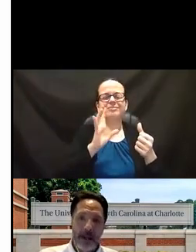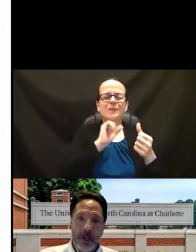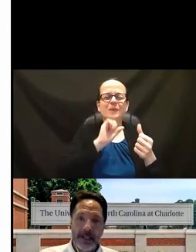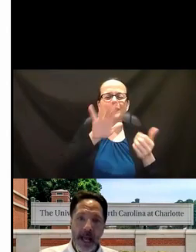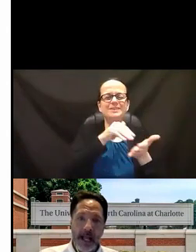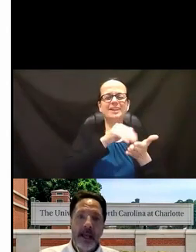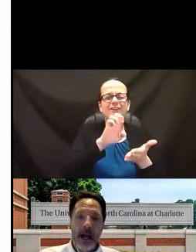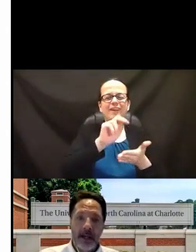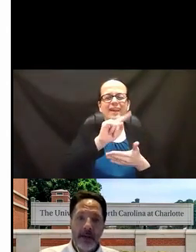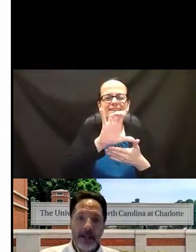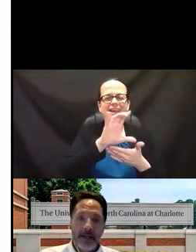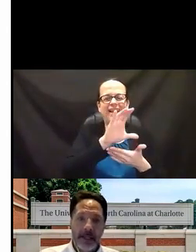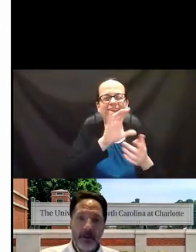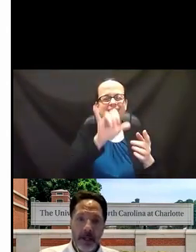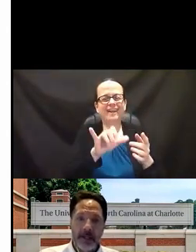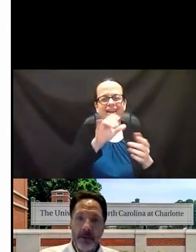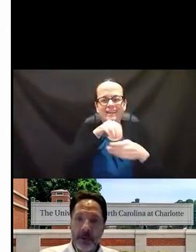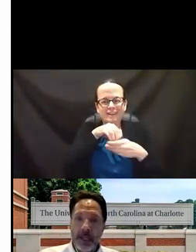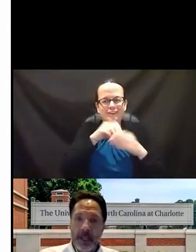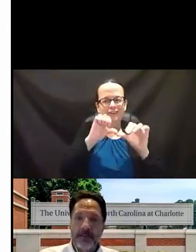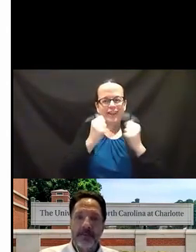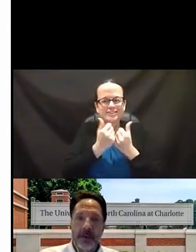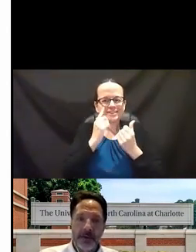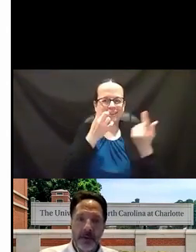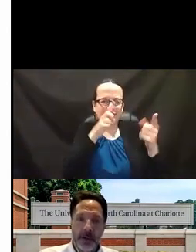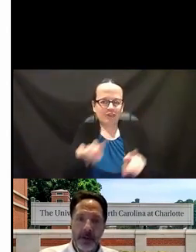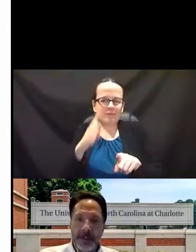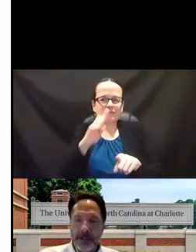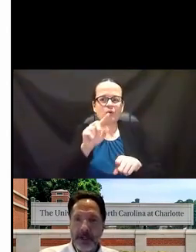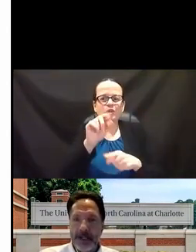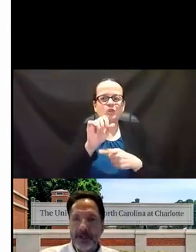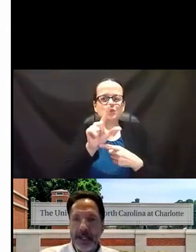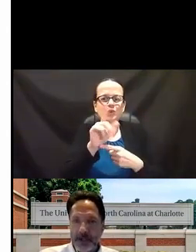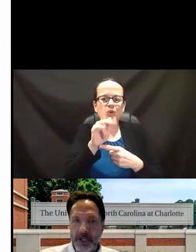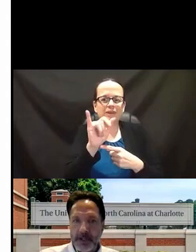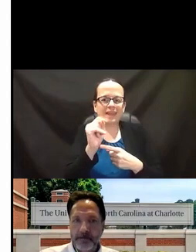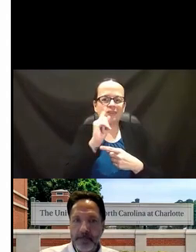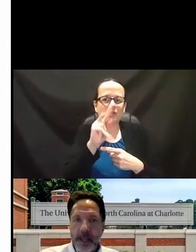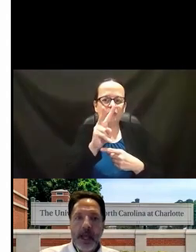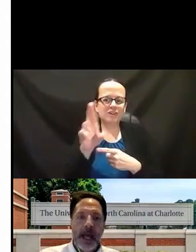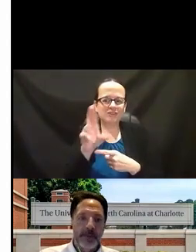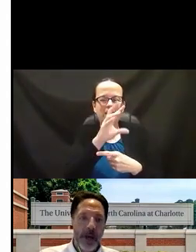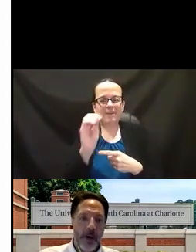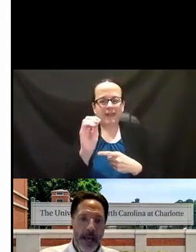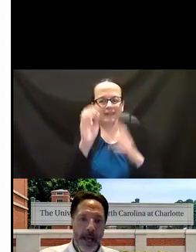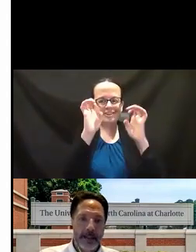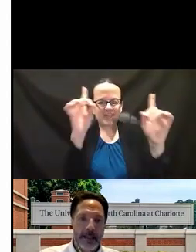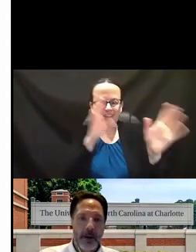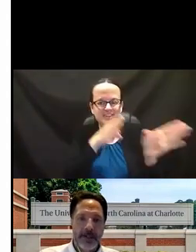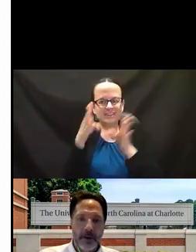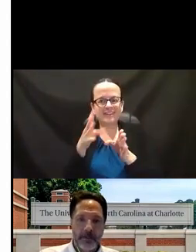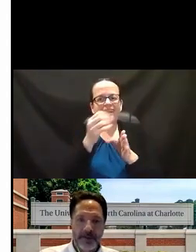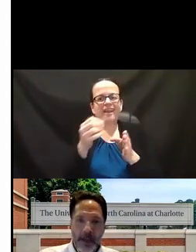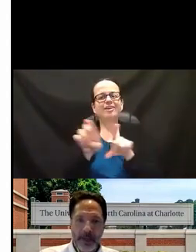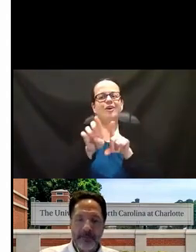NTACT and WINTAC, our interagency agreement toolkit for vocational rehabilitation and education, as well as